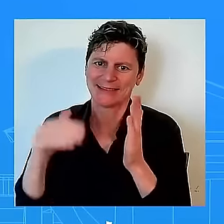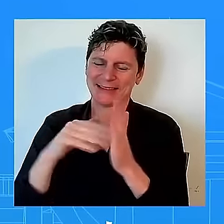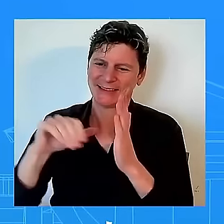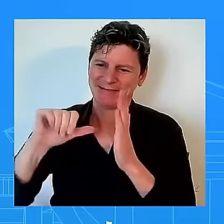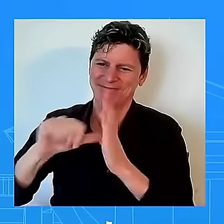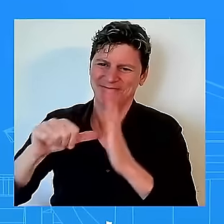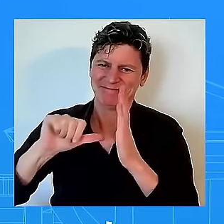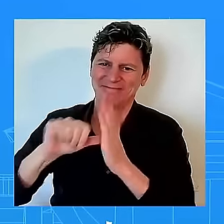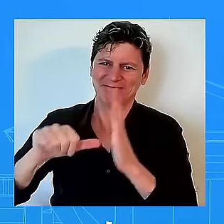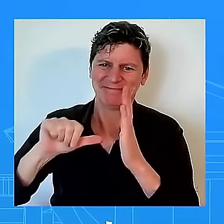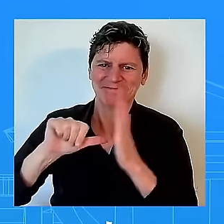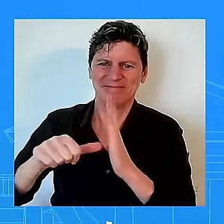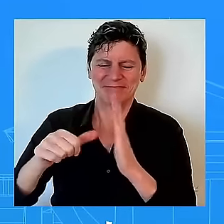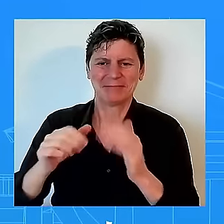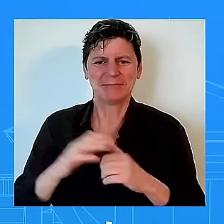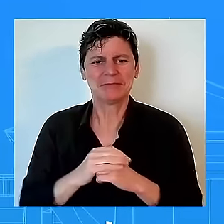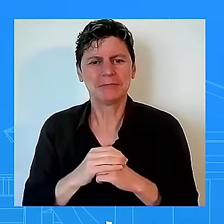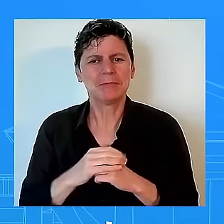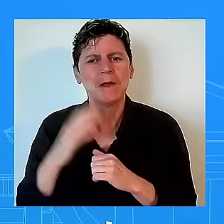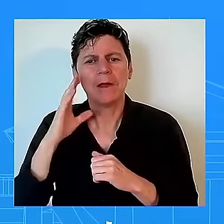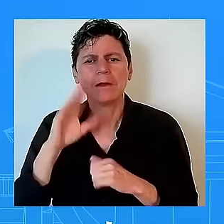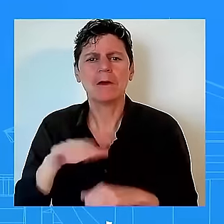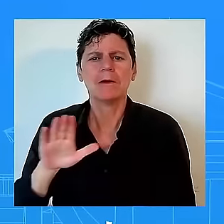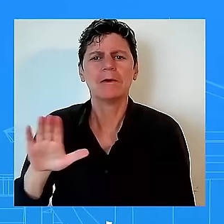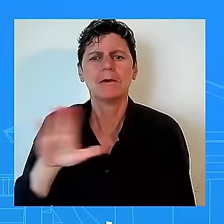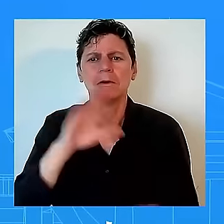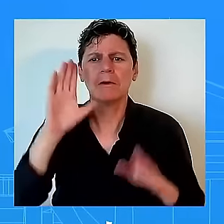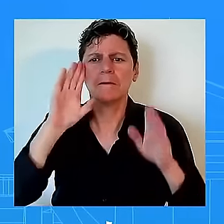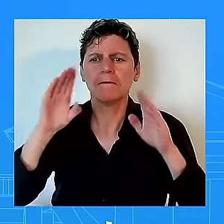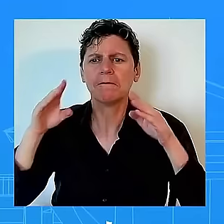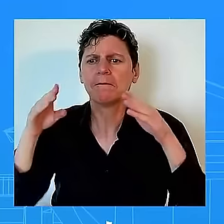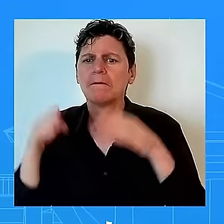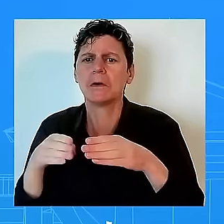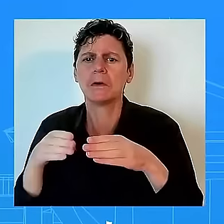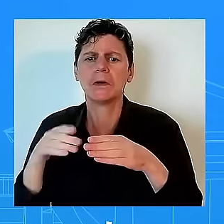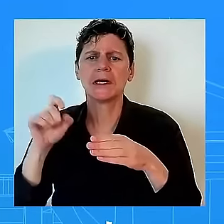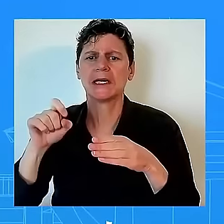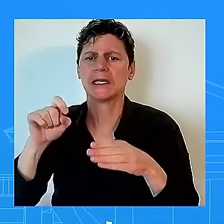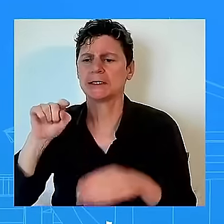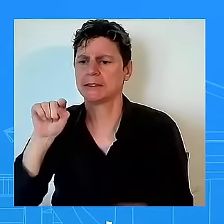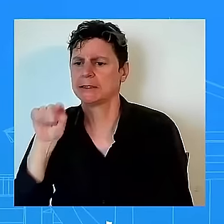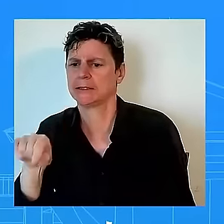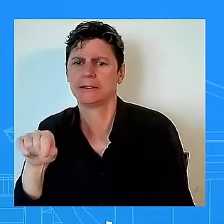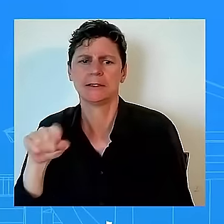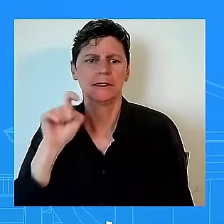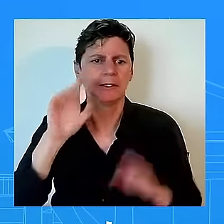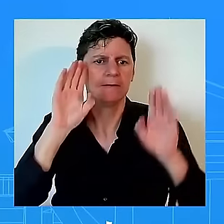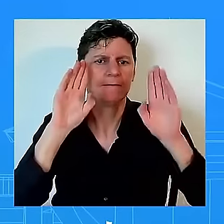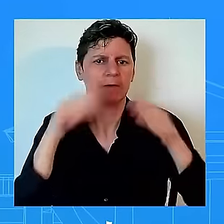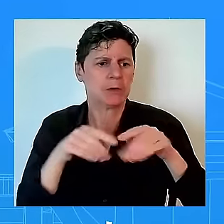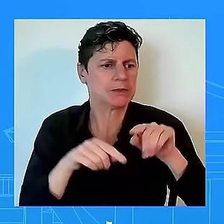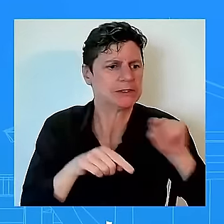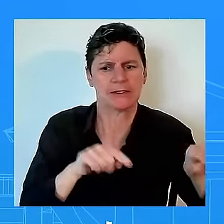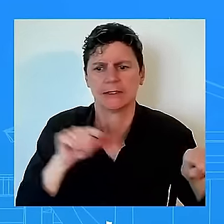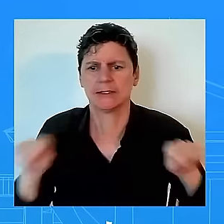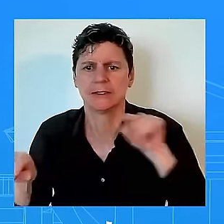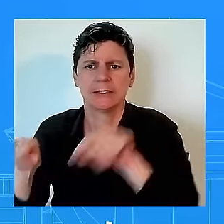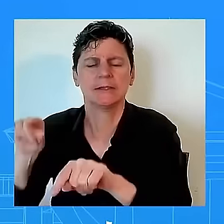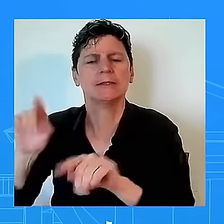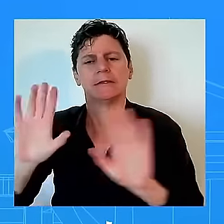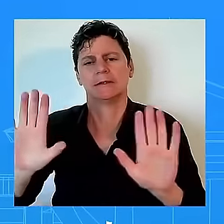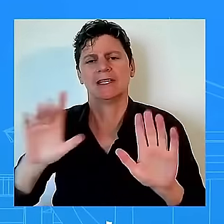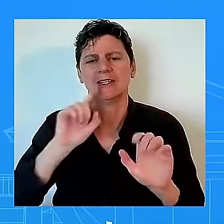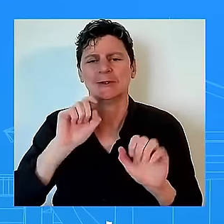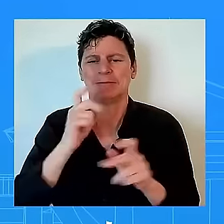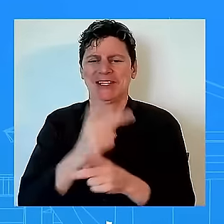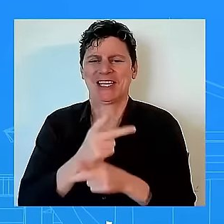it can't be on your side of the house i get that i get that but we also have to be careful on how you're asking me these questions people are watching